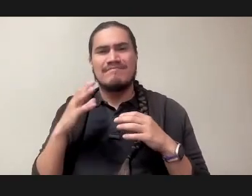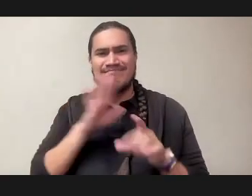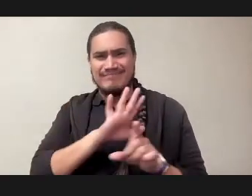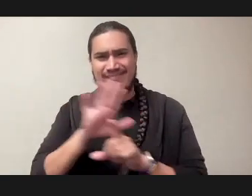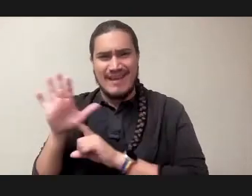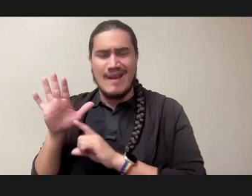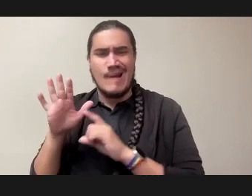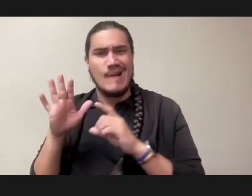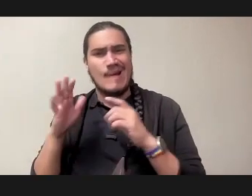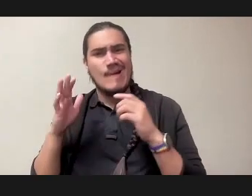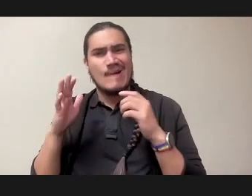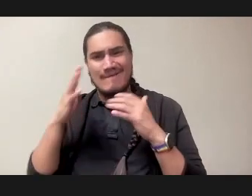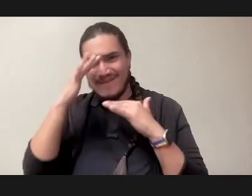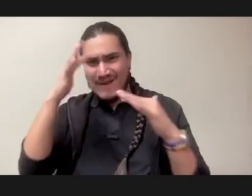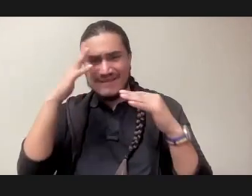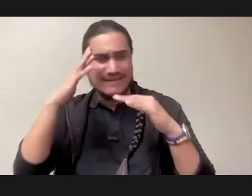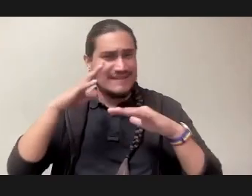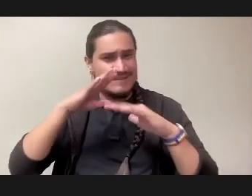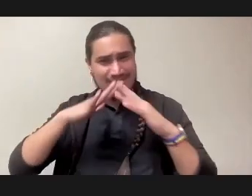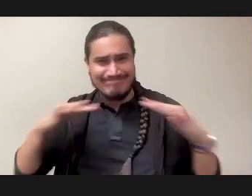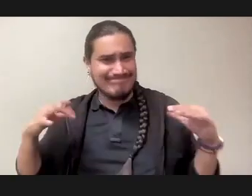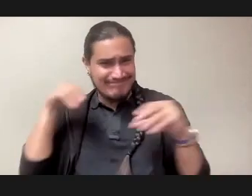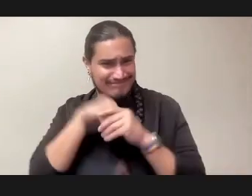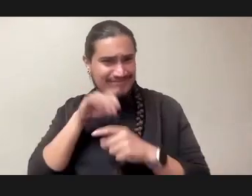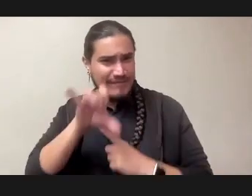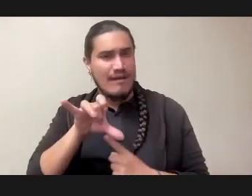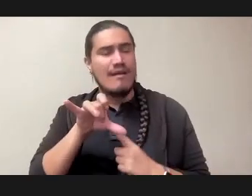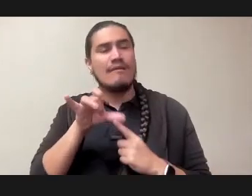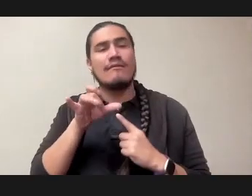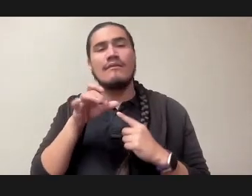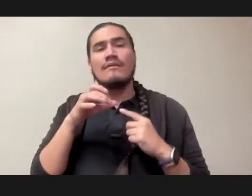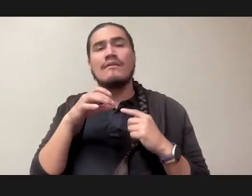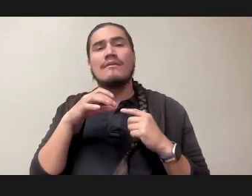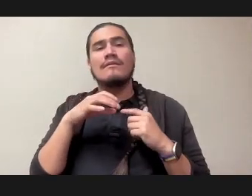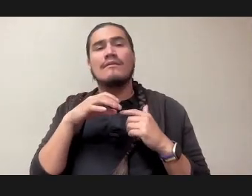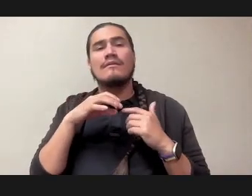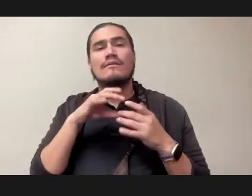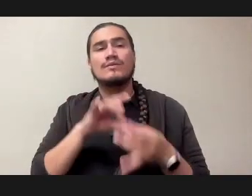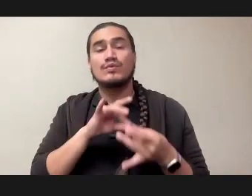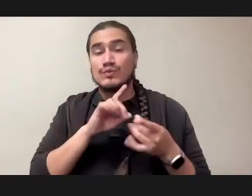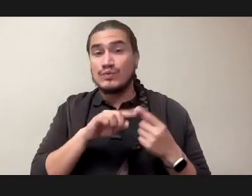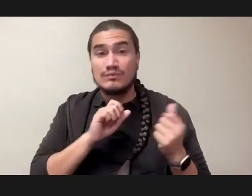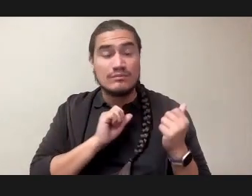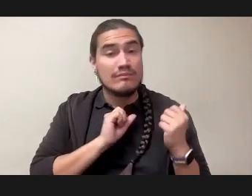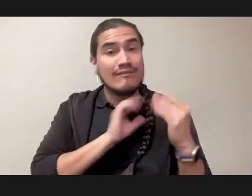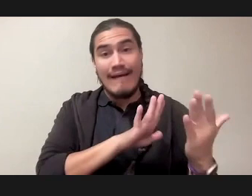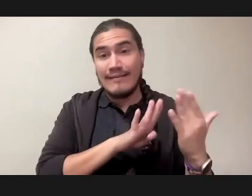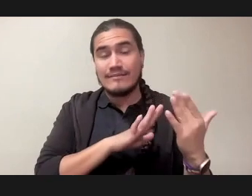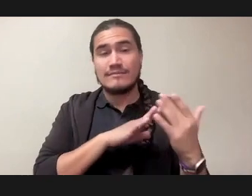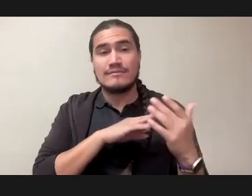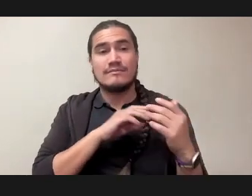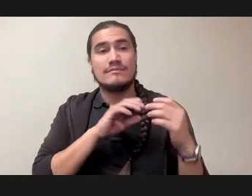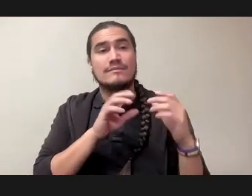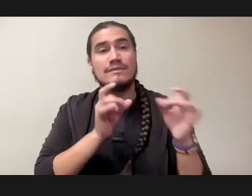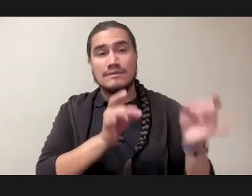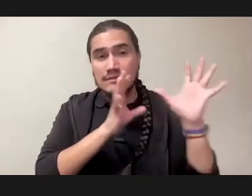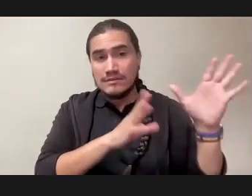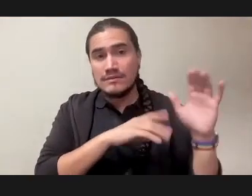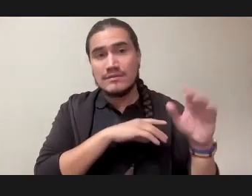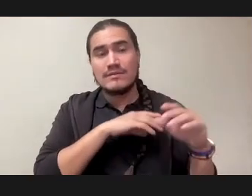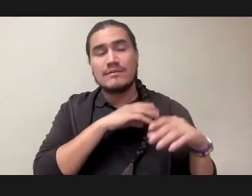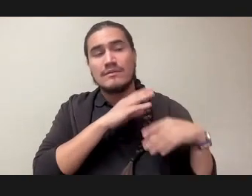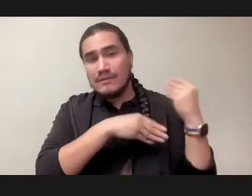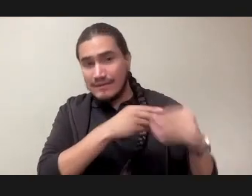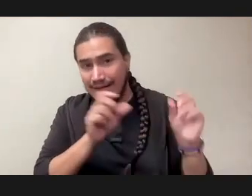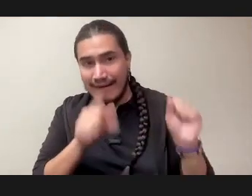what's acceptable and what's not. And norms towards violence, even, that get handed down today. So some things